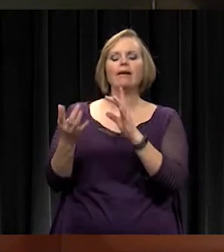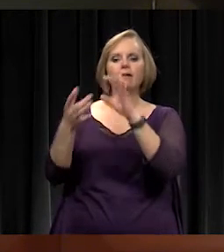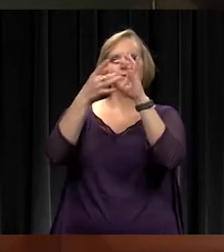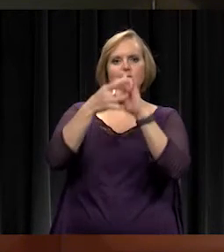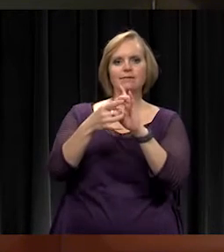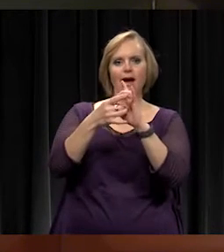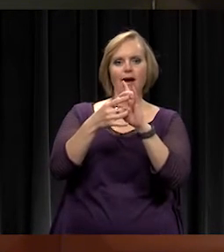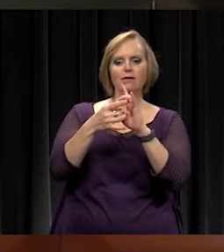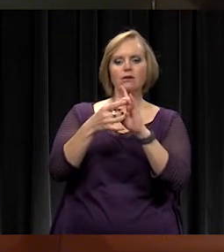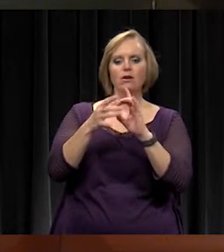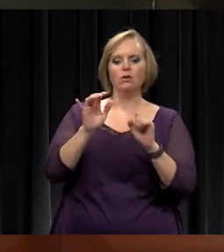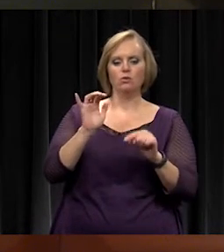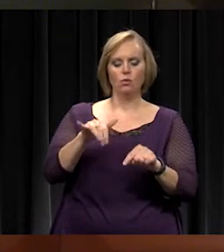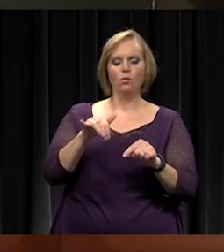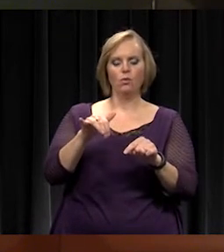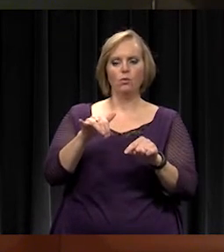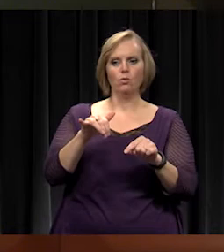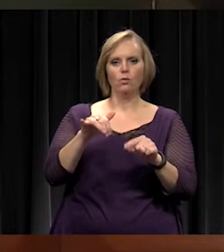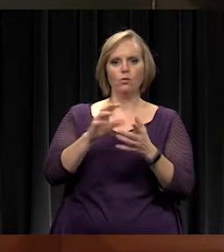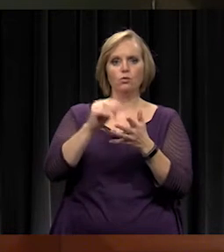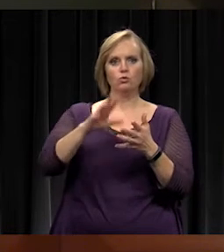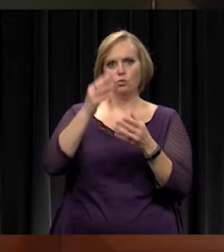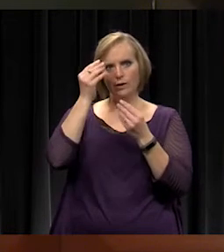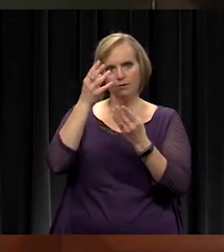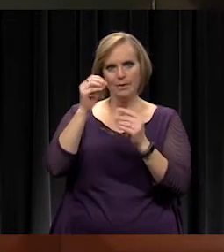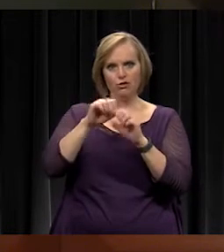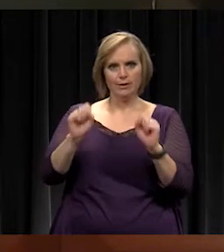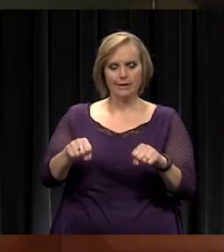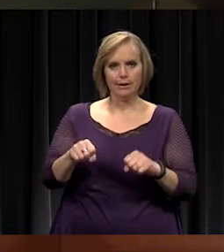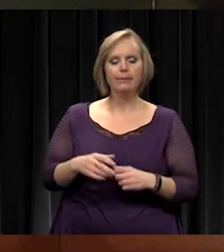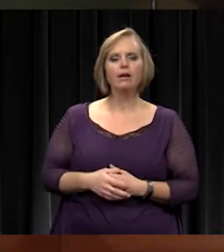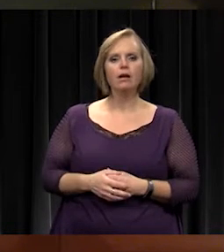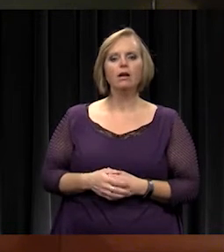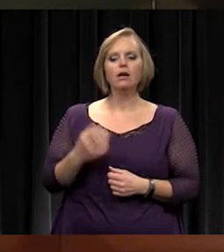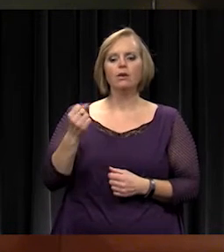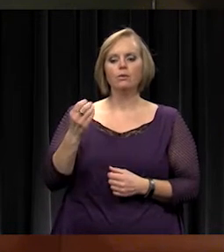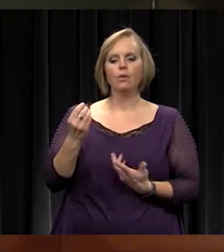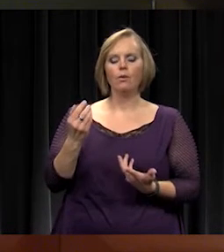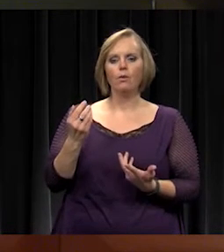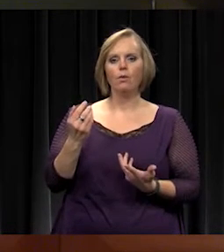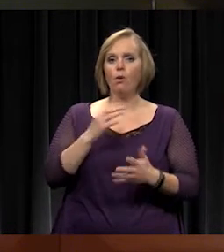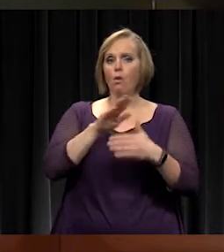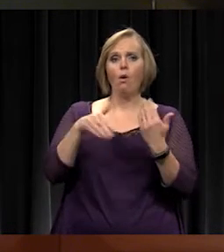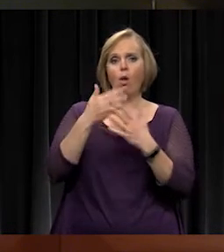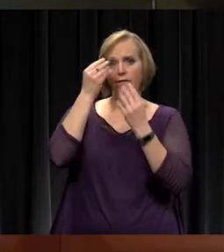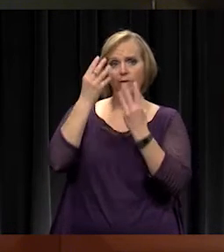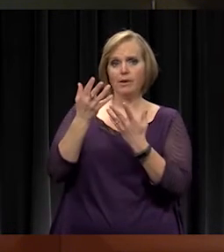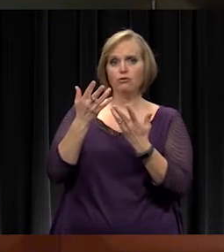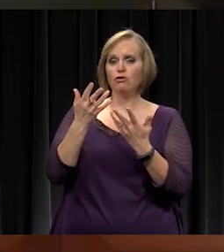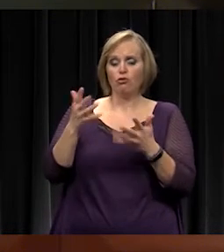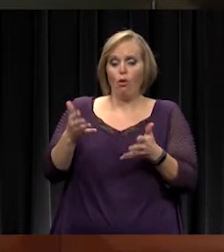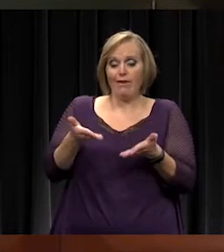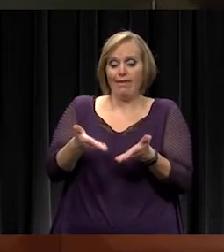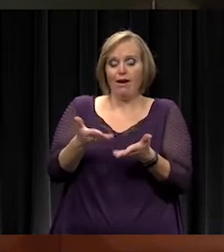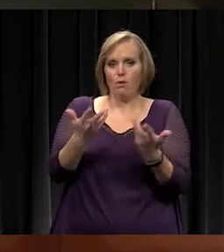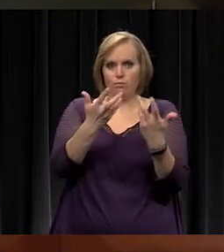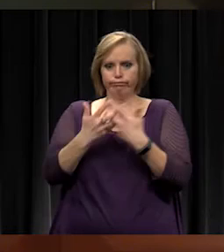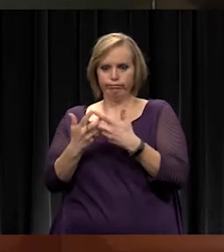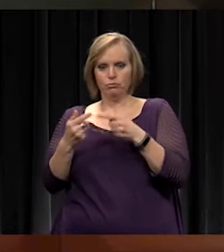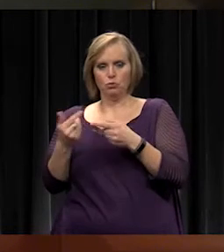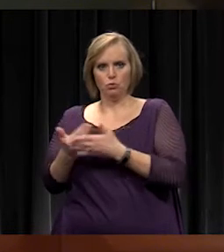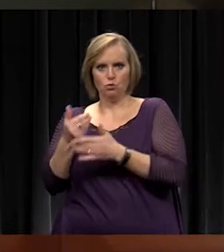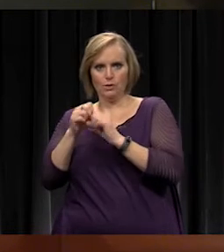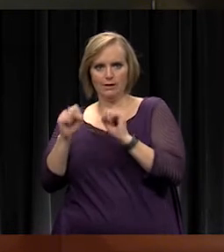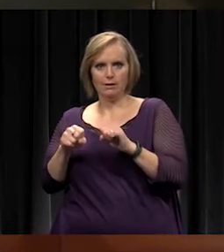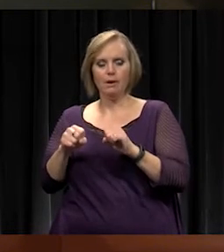student information system. So we have all that information. It will be tied to it. So much like